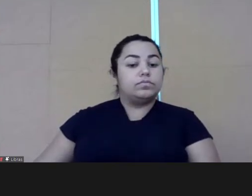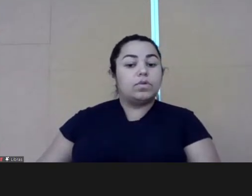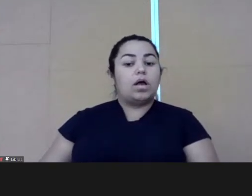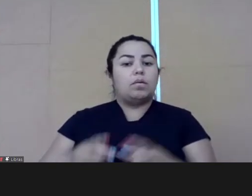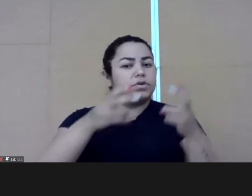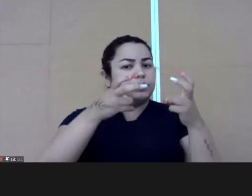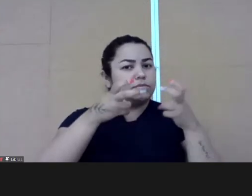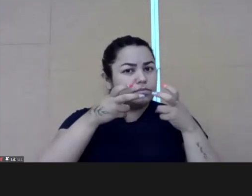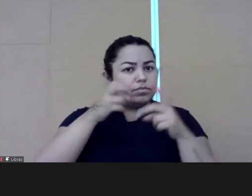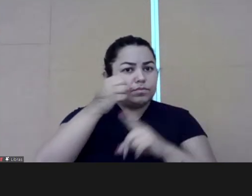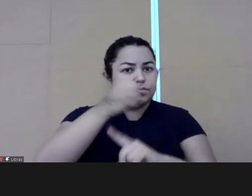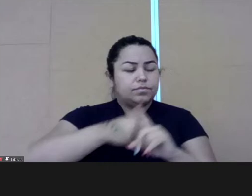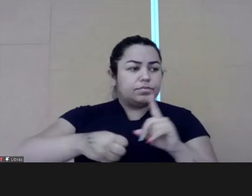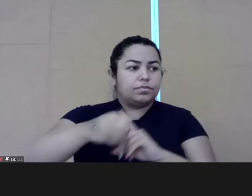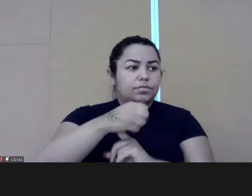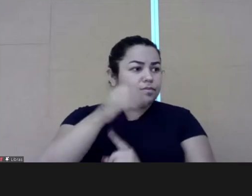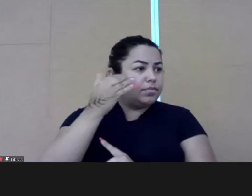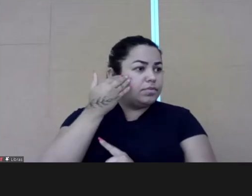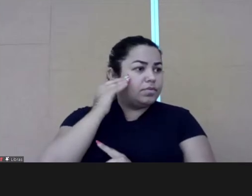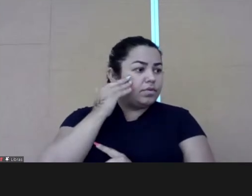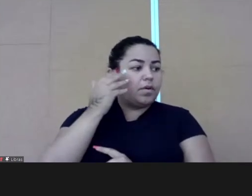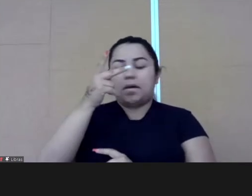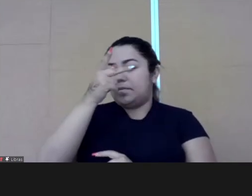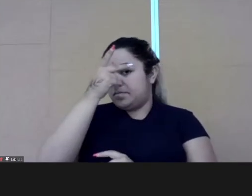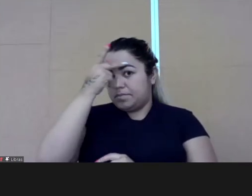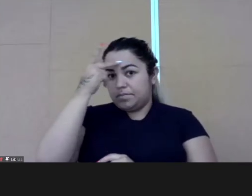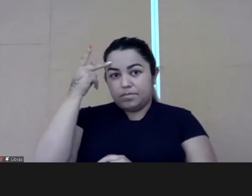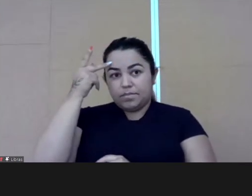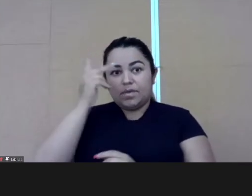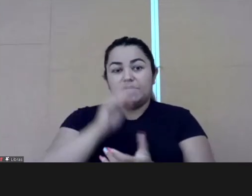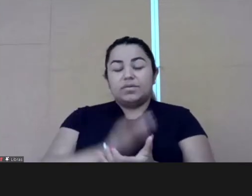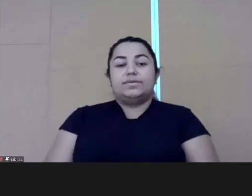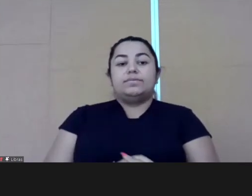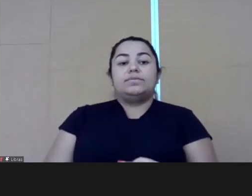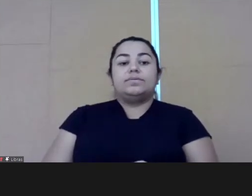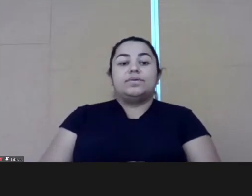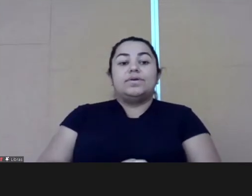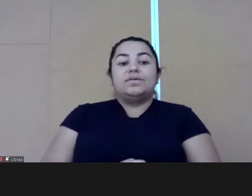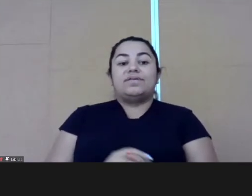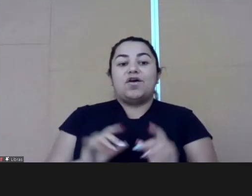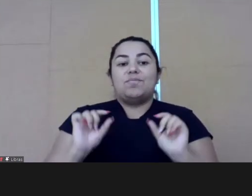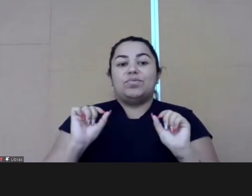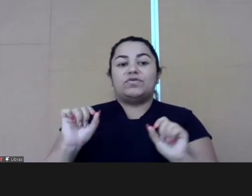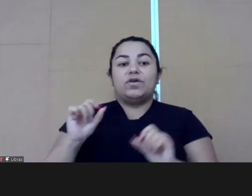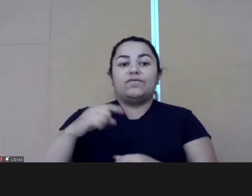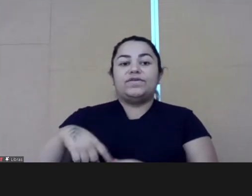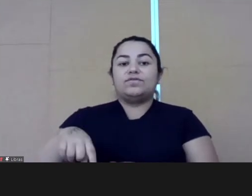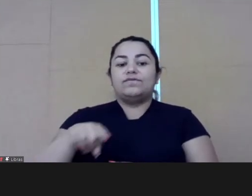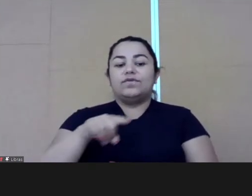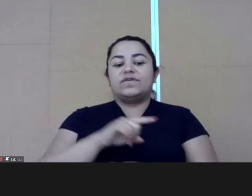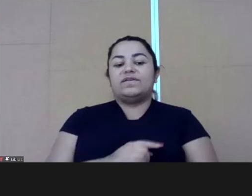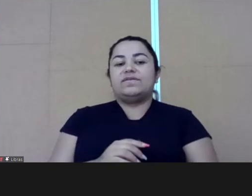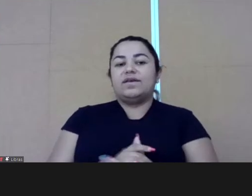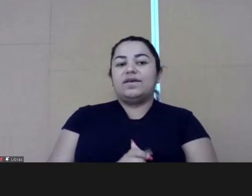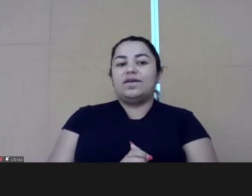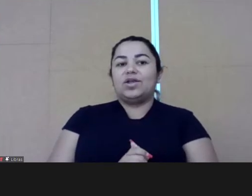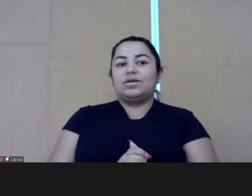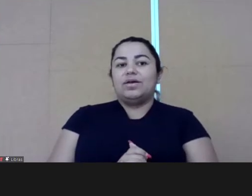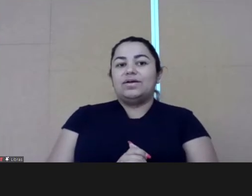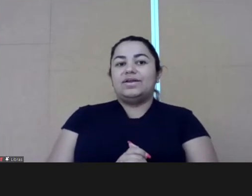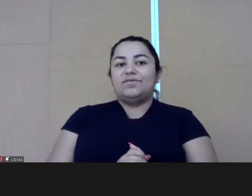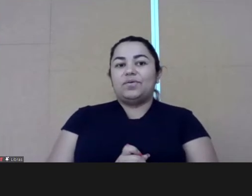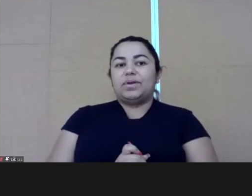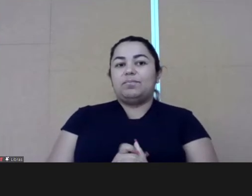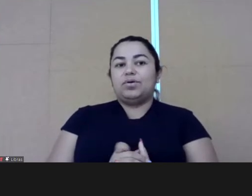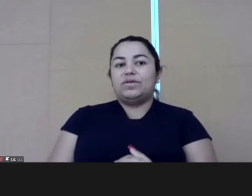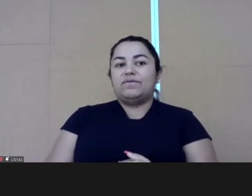reflections about society and the government. And we understand that people in the public service,